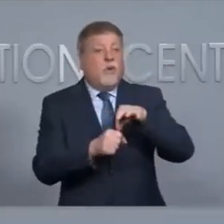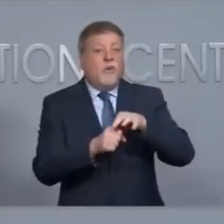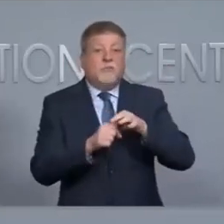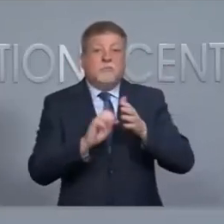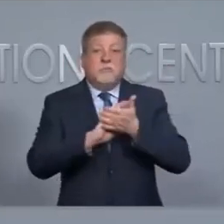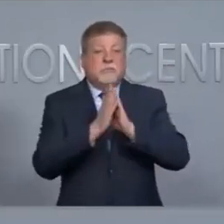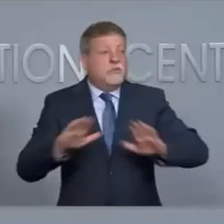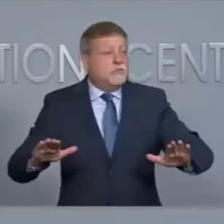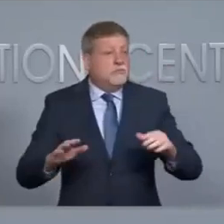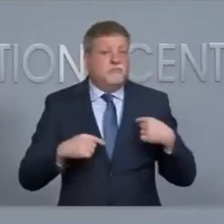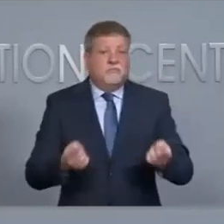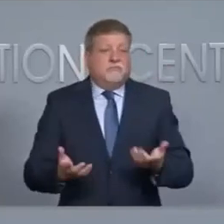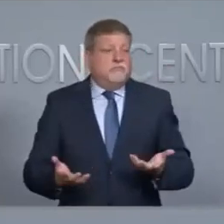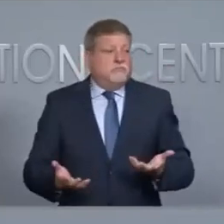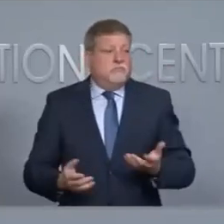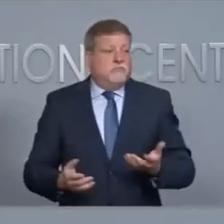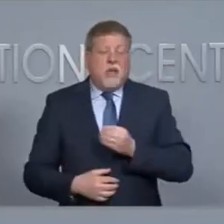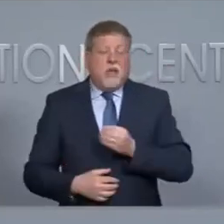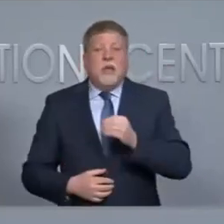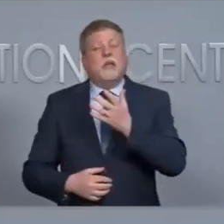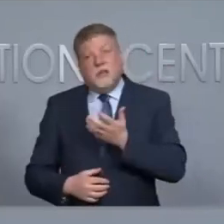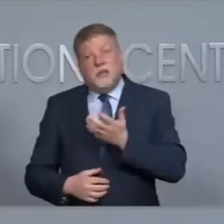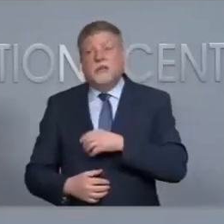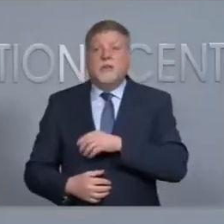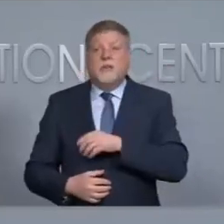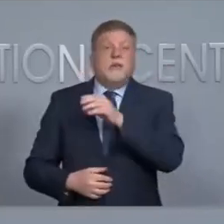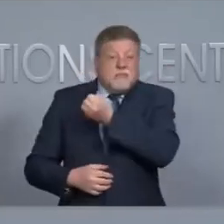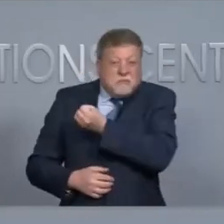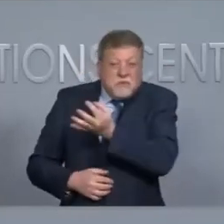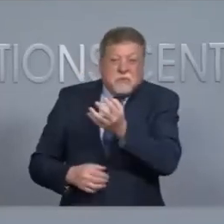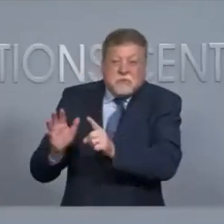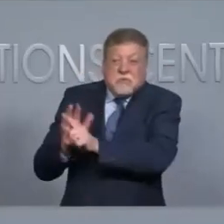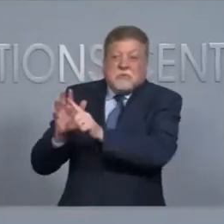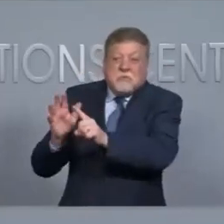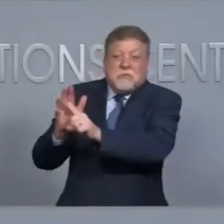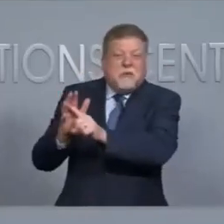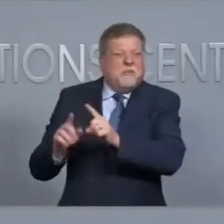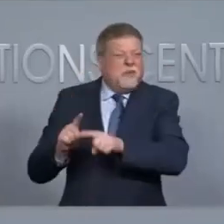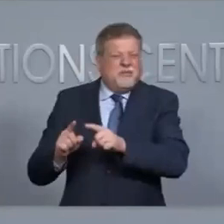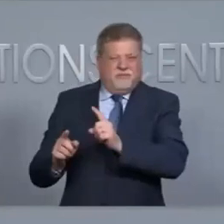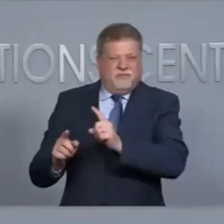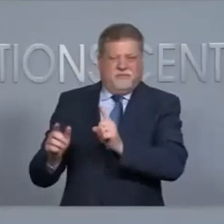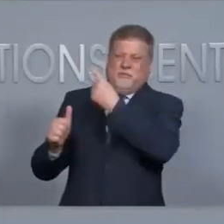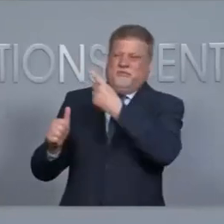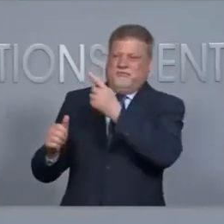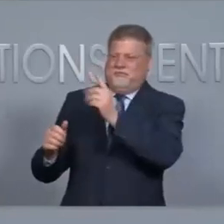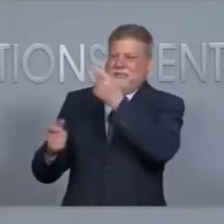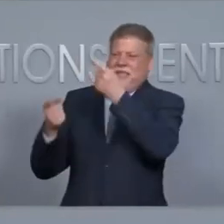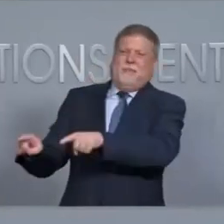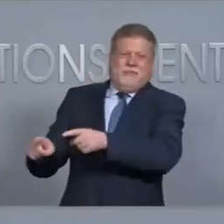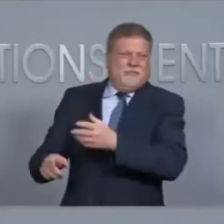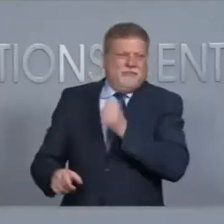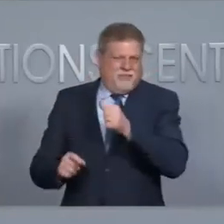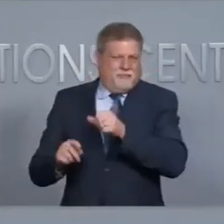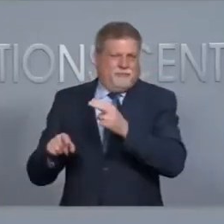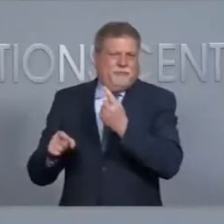and what few instances have happened have been very one-off situations. And so, hopefully,